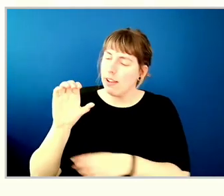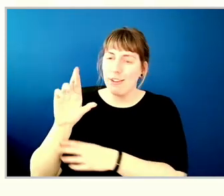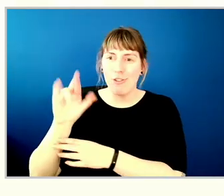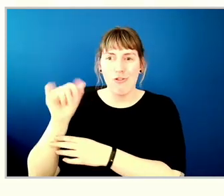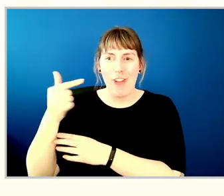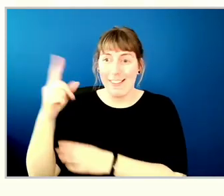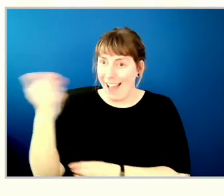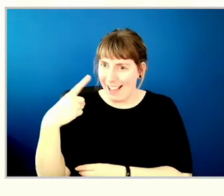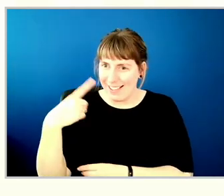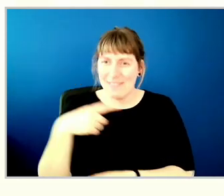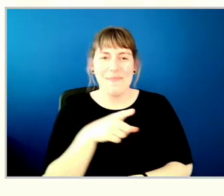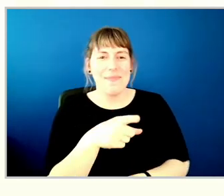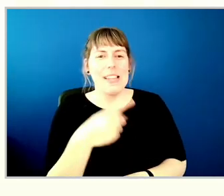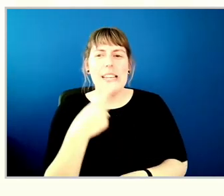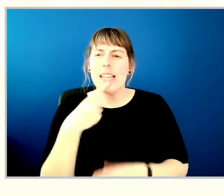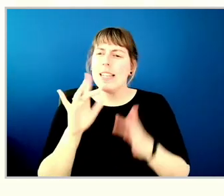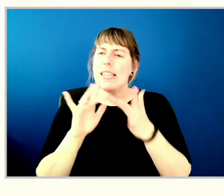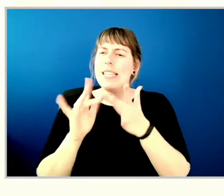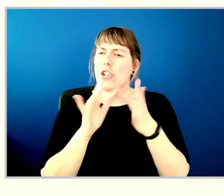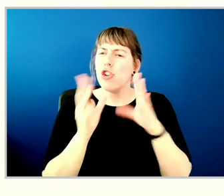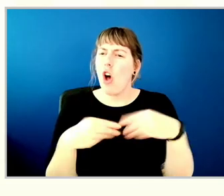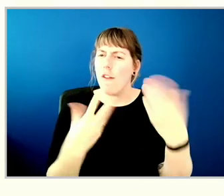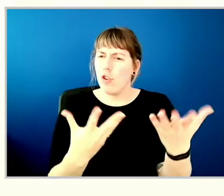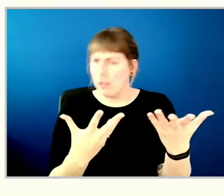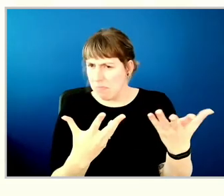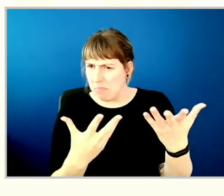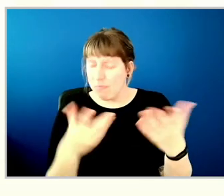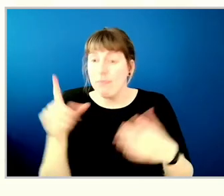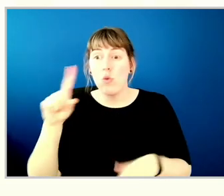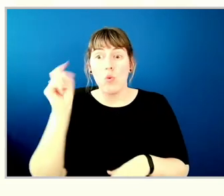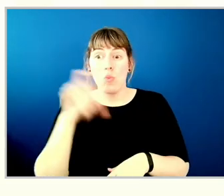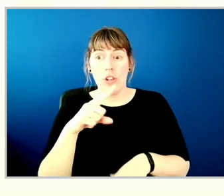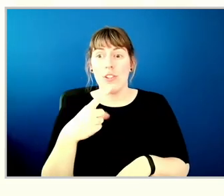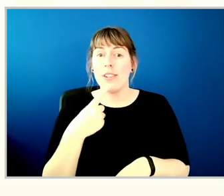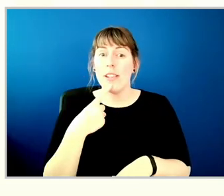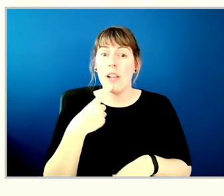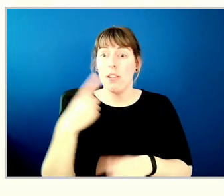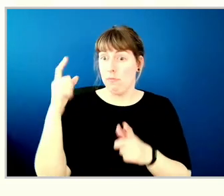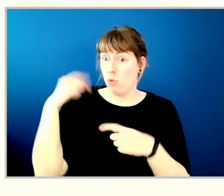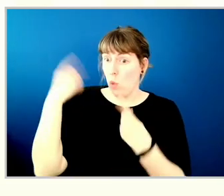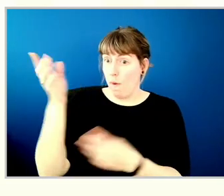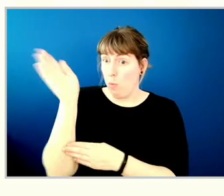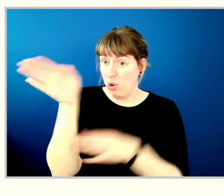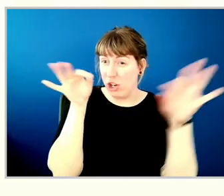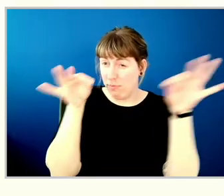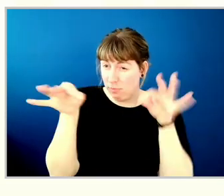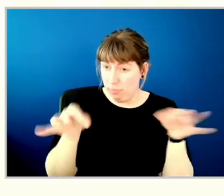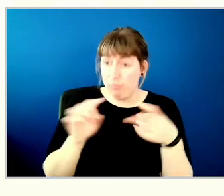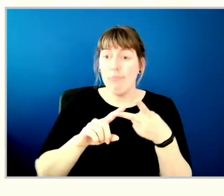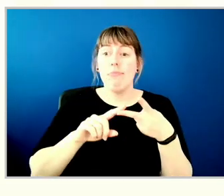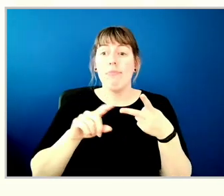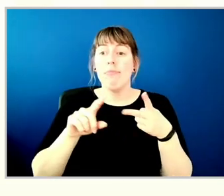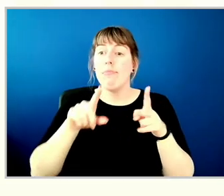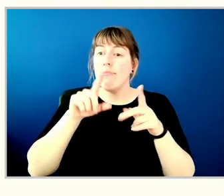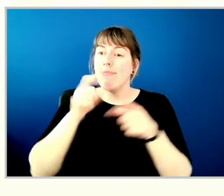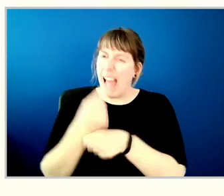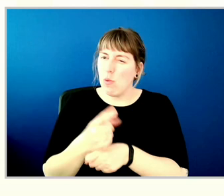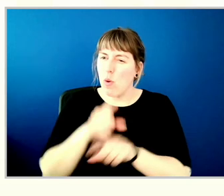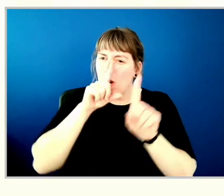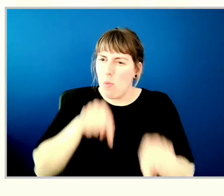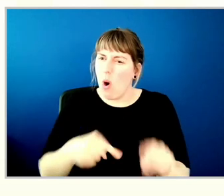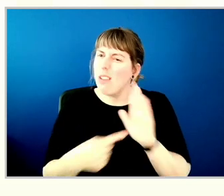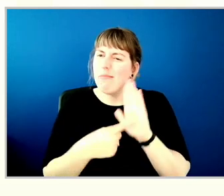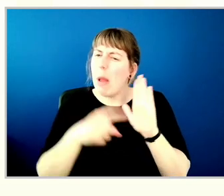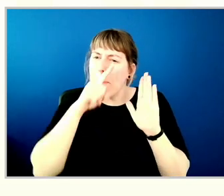Craig is asking about our digital offerings. His question is, in the presentation so far and in the annual report, I did not hear any news on